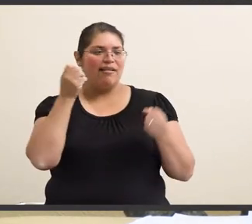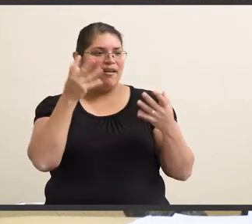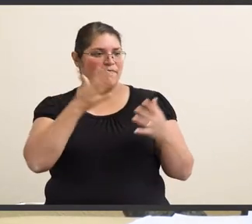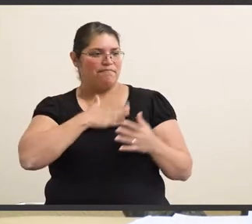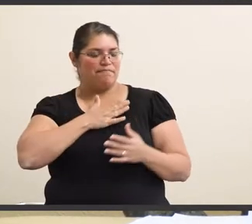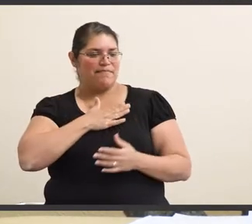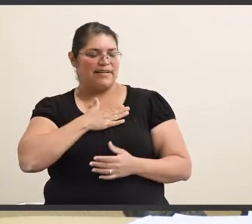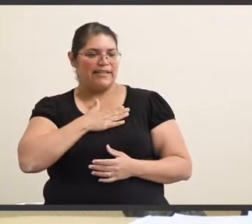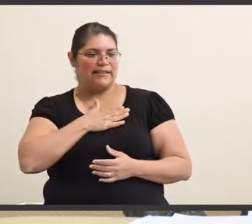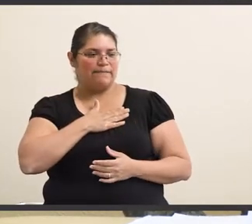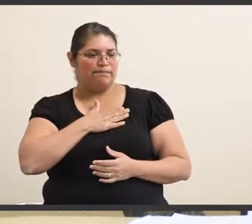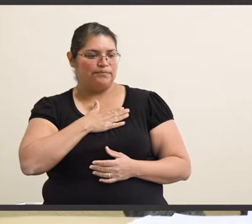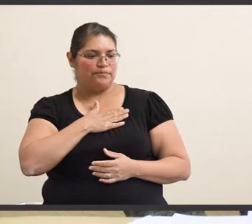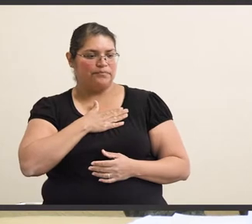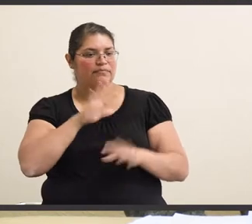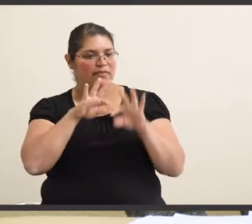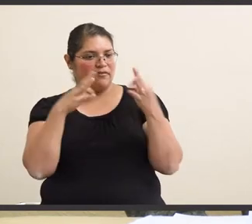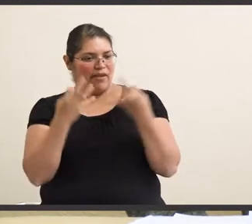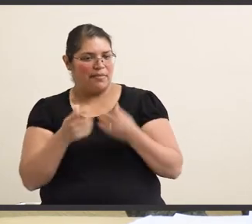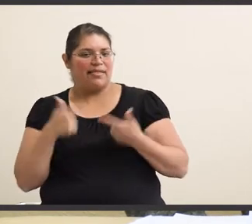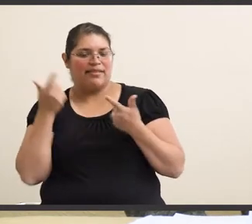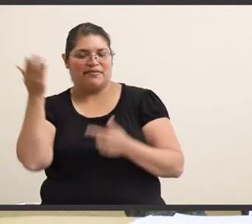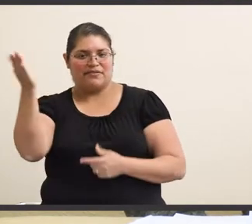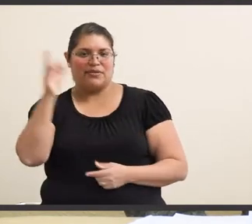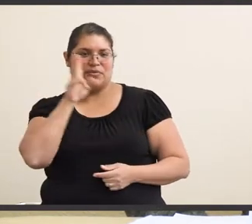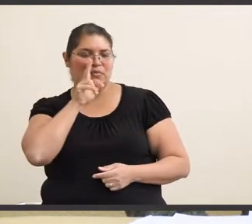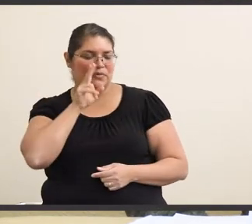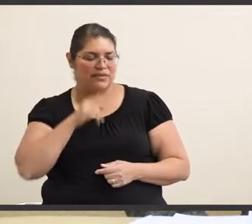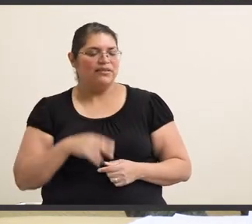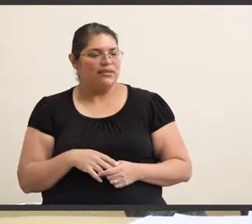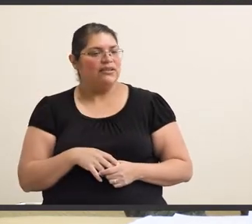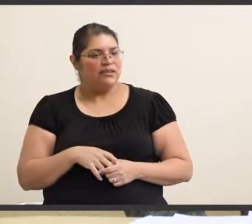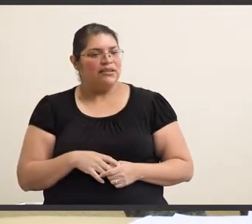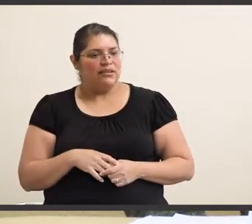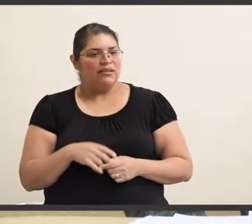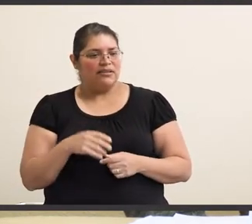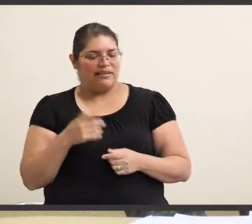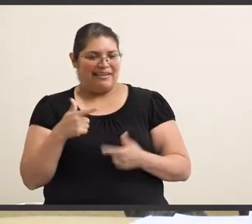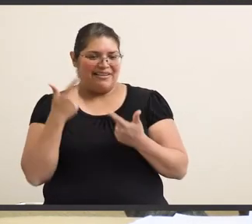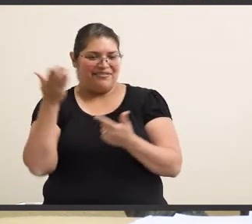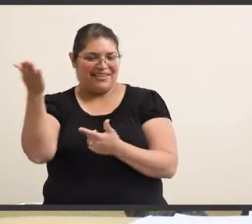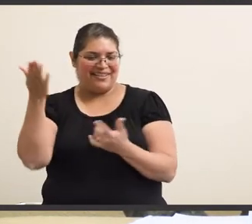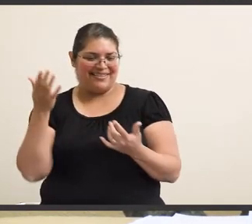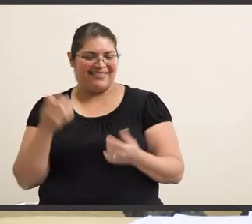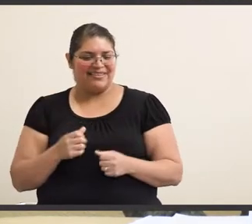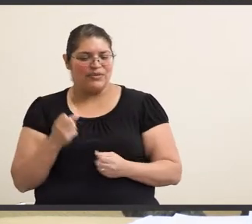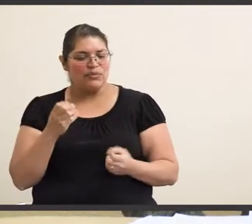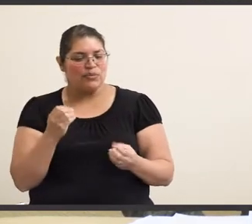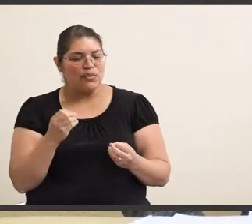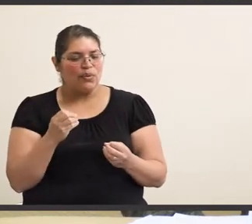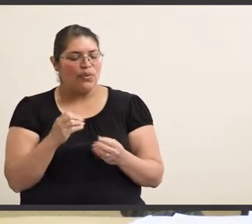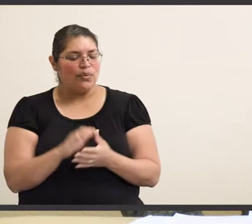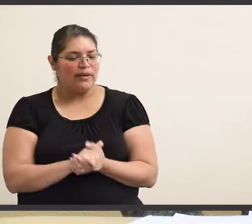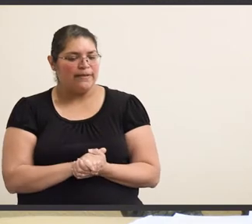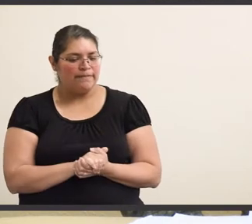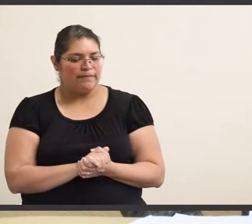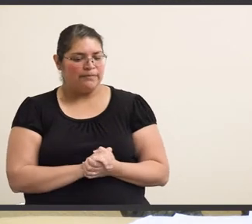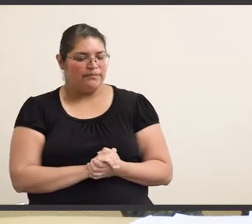my, my family live there. And, live there. And so,